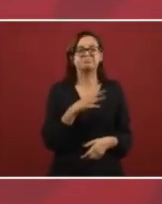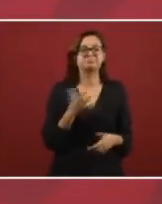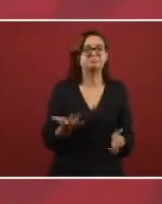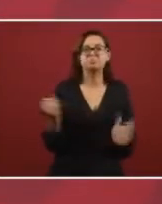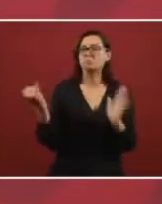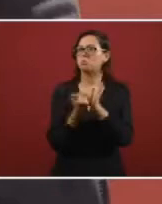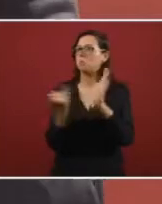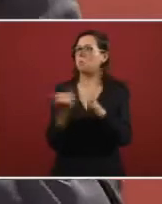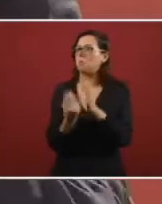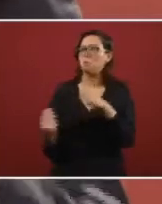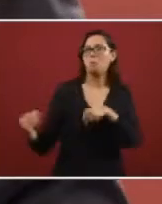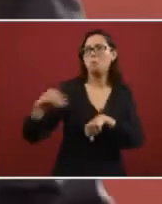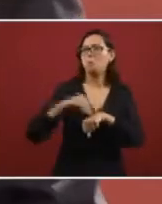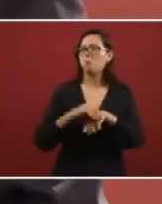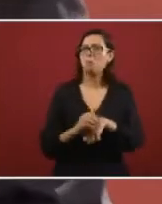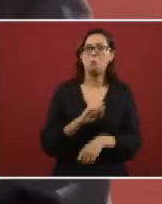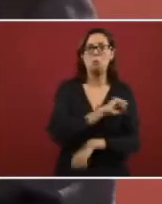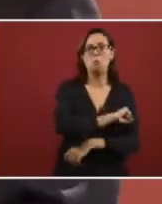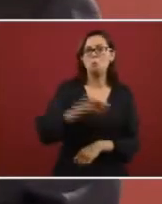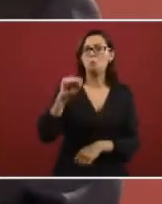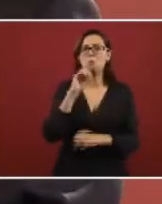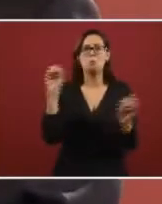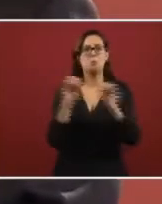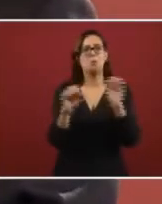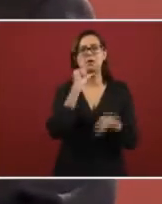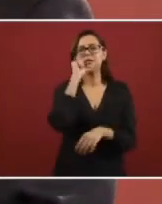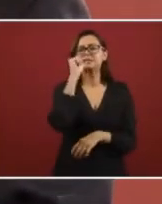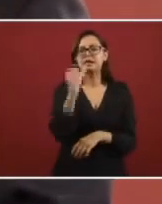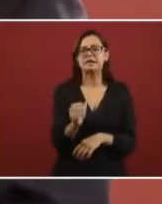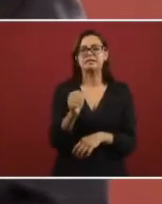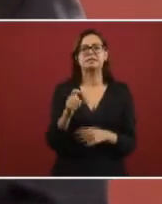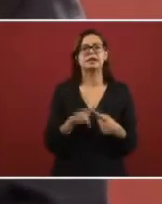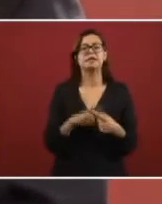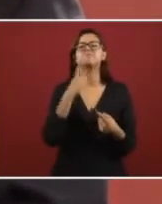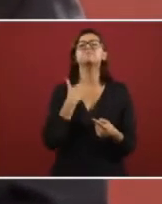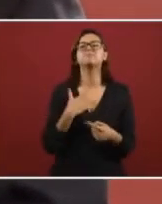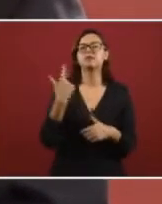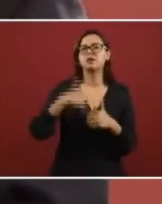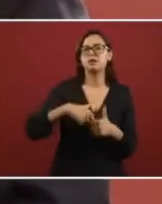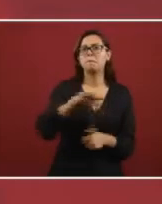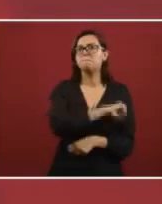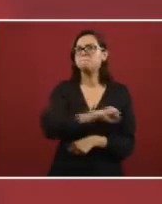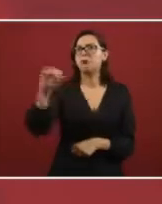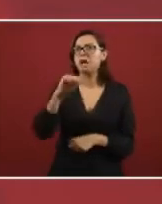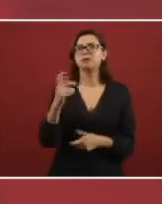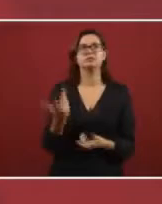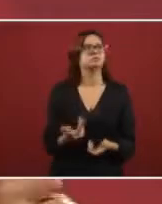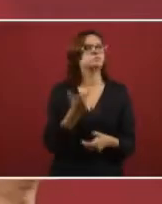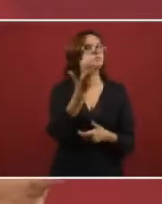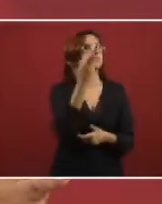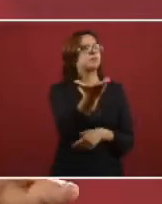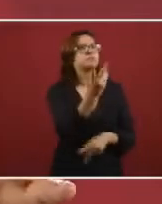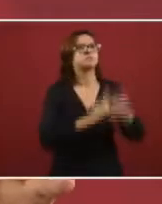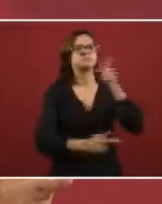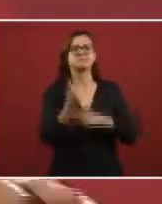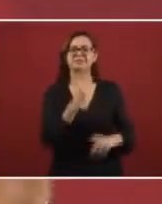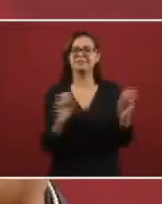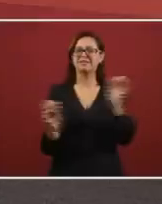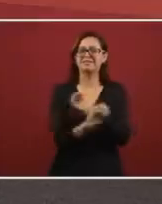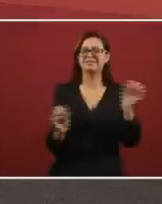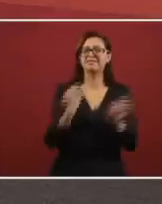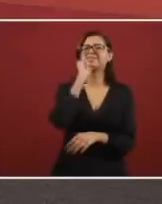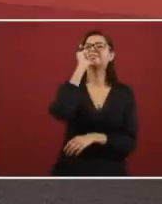we're not increasing taxes we're not increasing the prices of gas or combustibles we're not